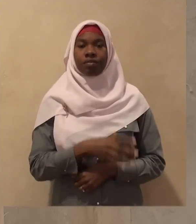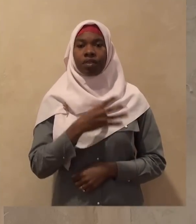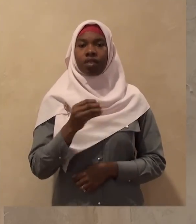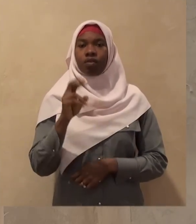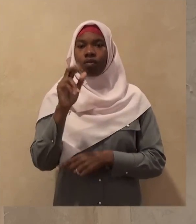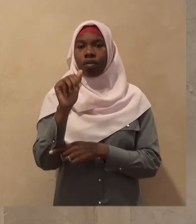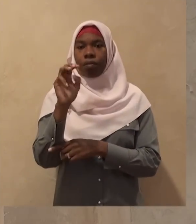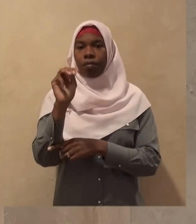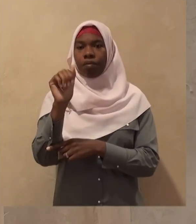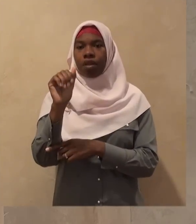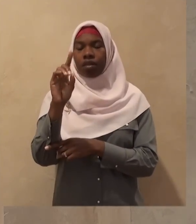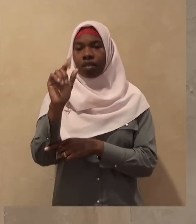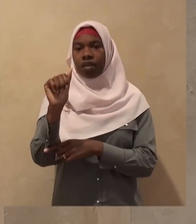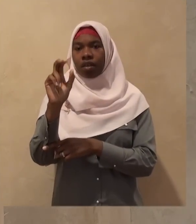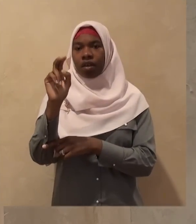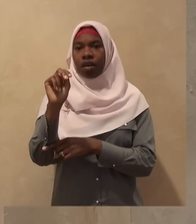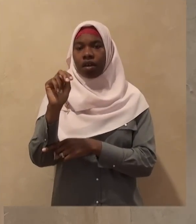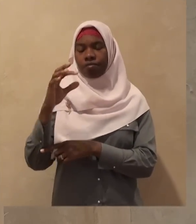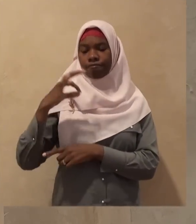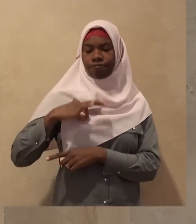have five minutes for sunnah